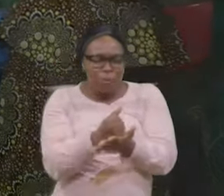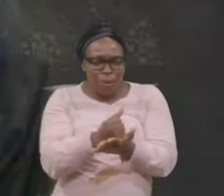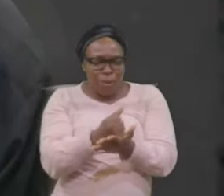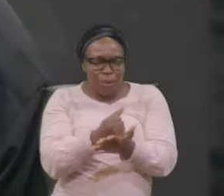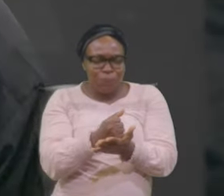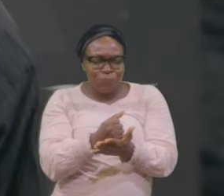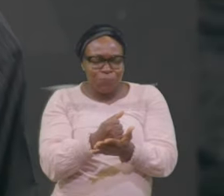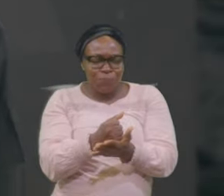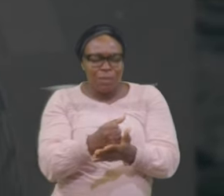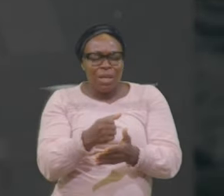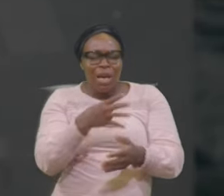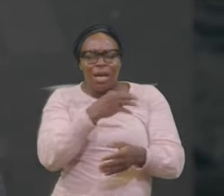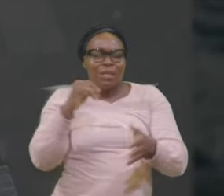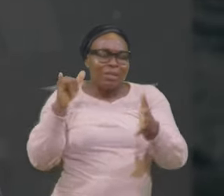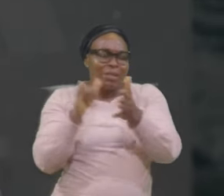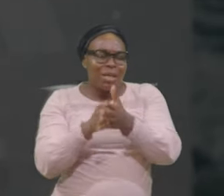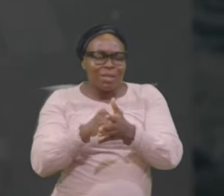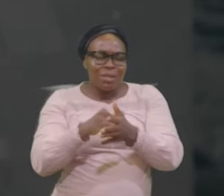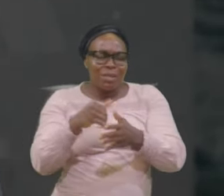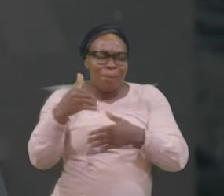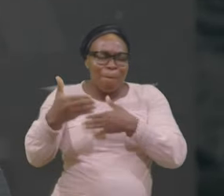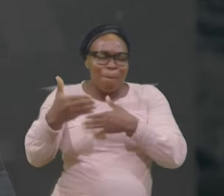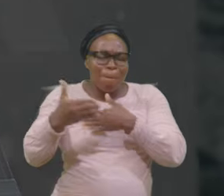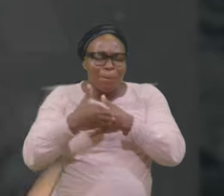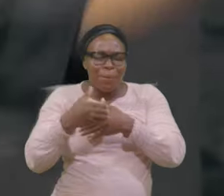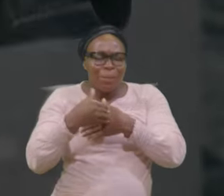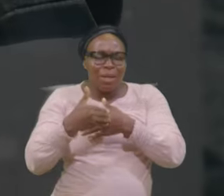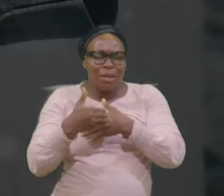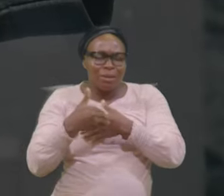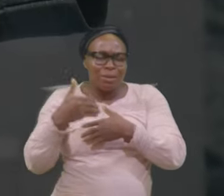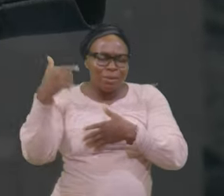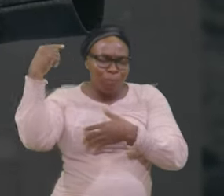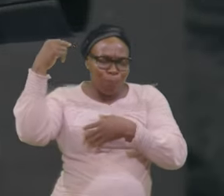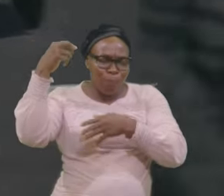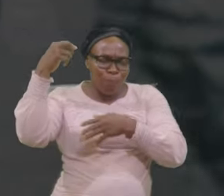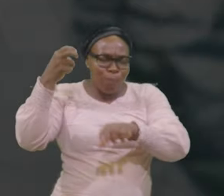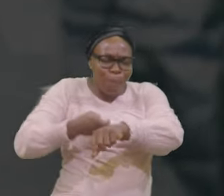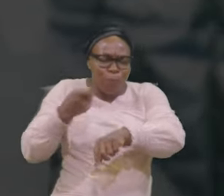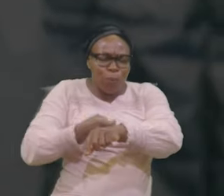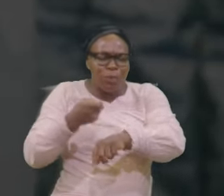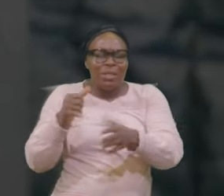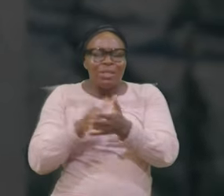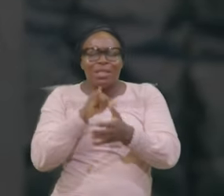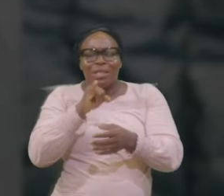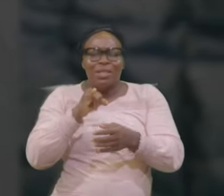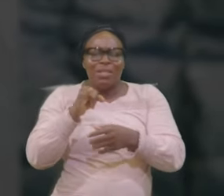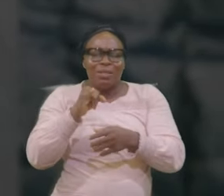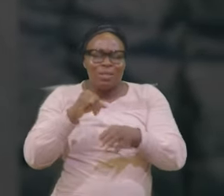Spinal Cord That Is Bent And You Couldn't Stand Up I Pray Healing